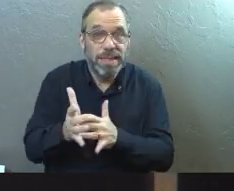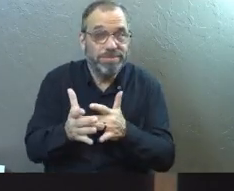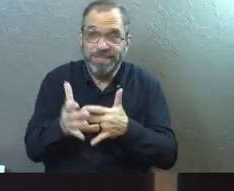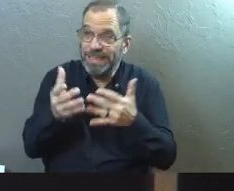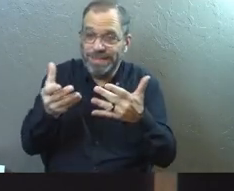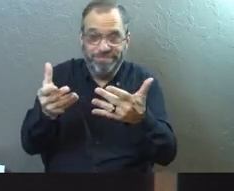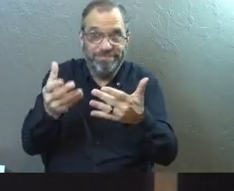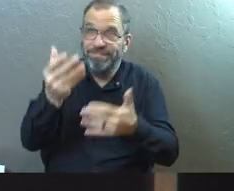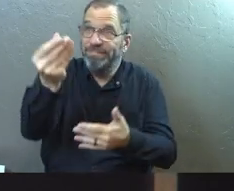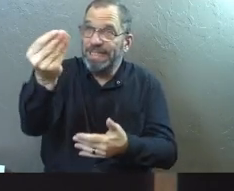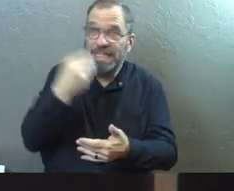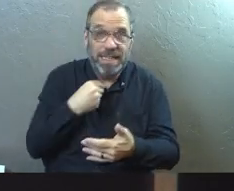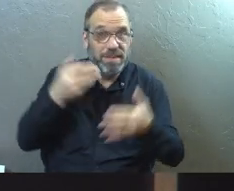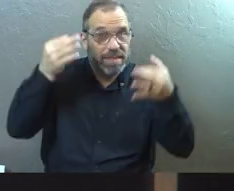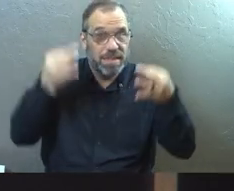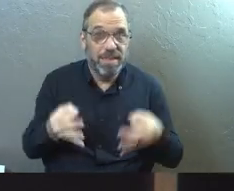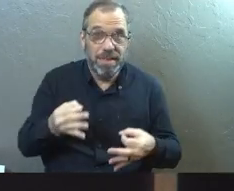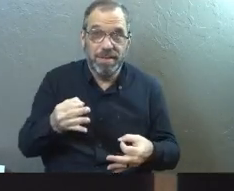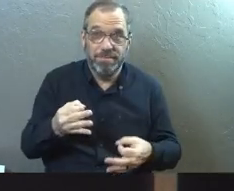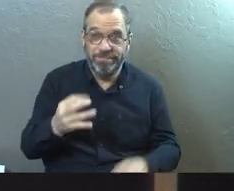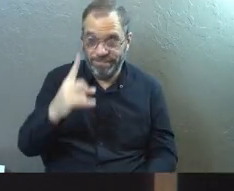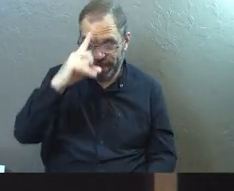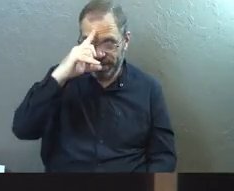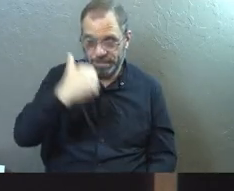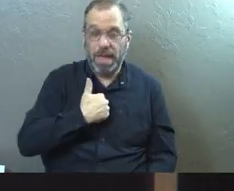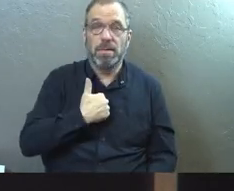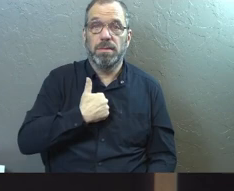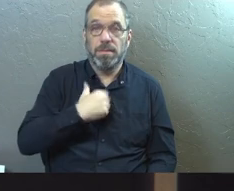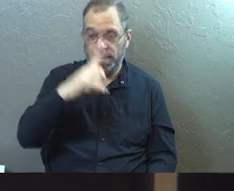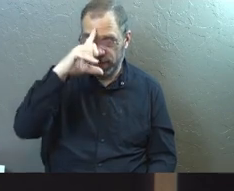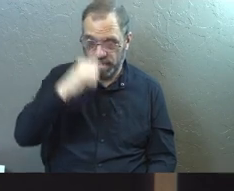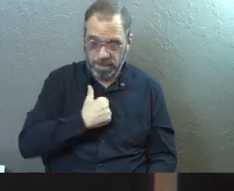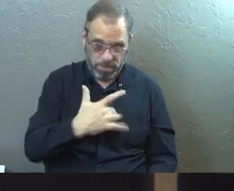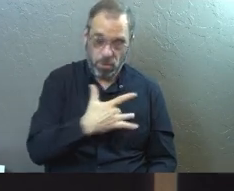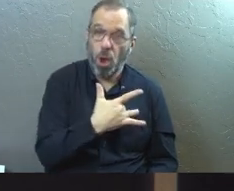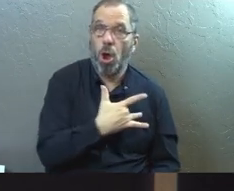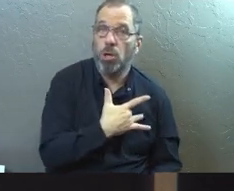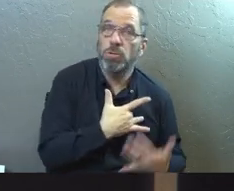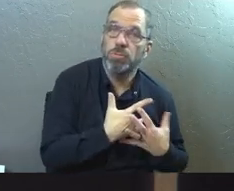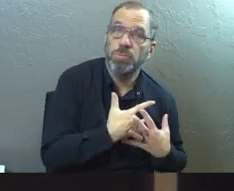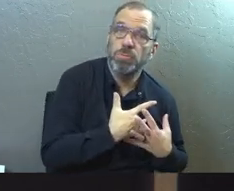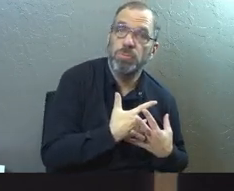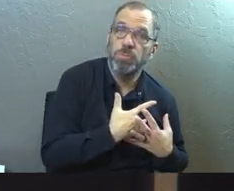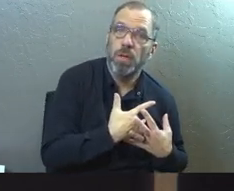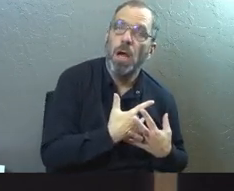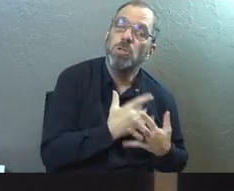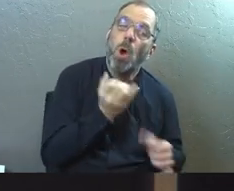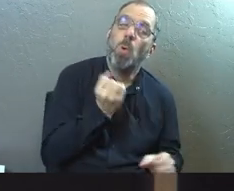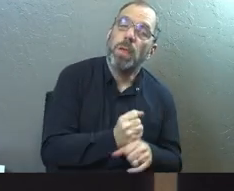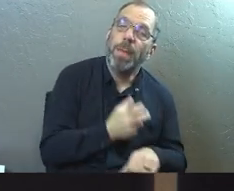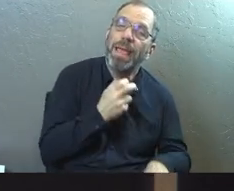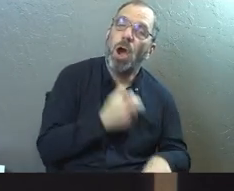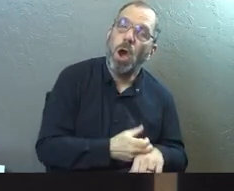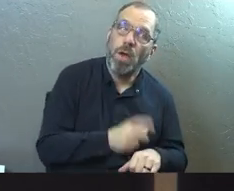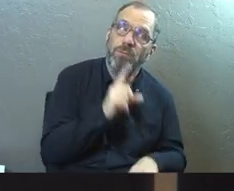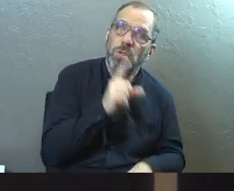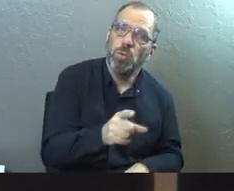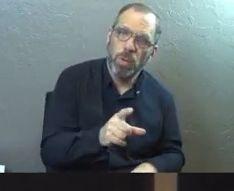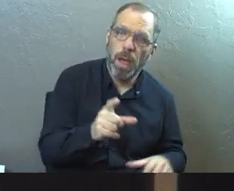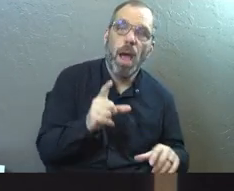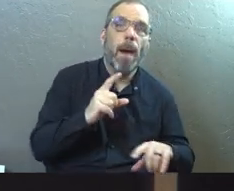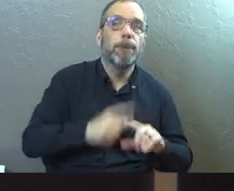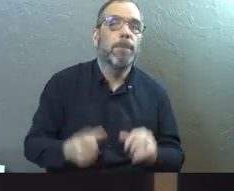choice given to us by our God and it happens only in the human heart in the individual human heart. So we can make it harder for people for sure